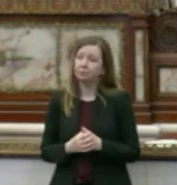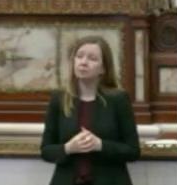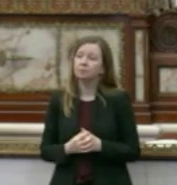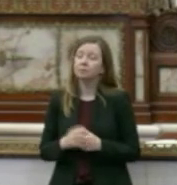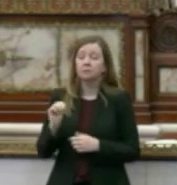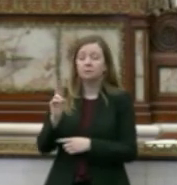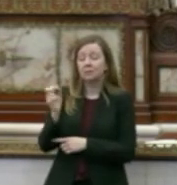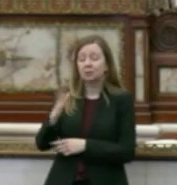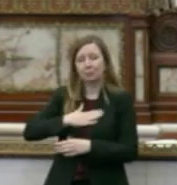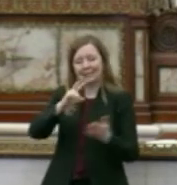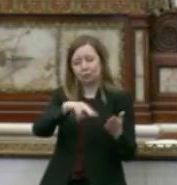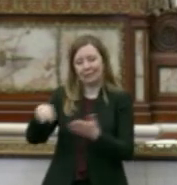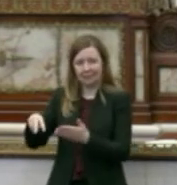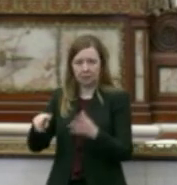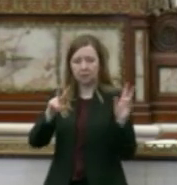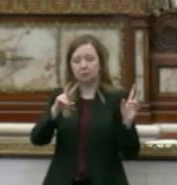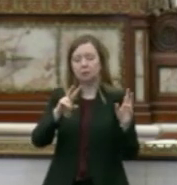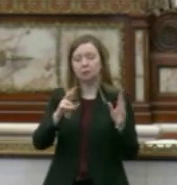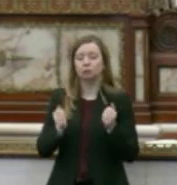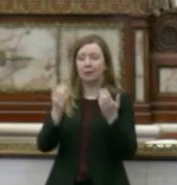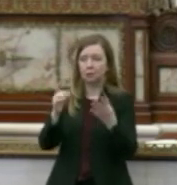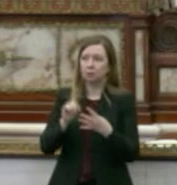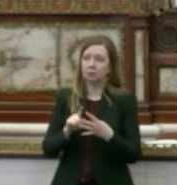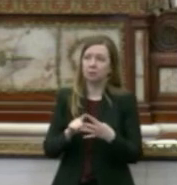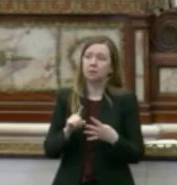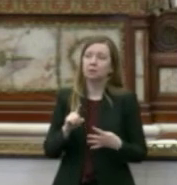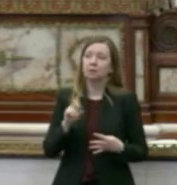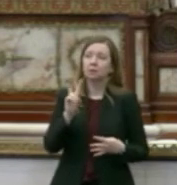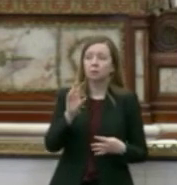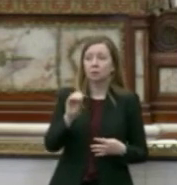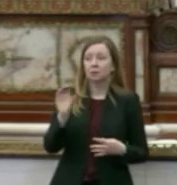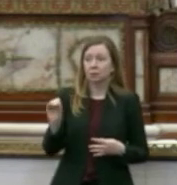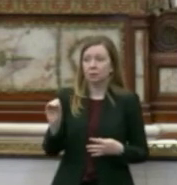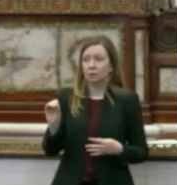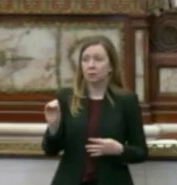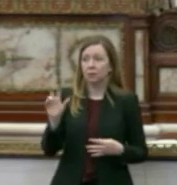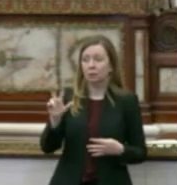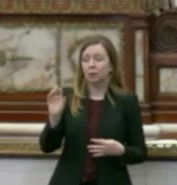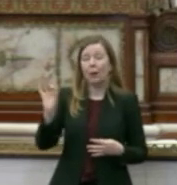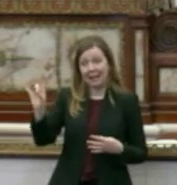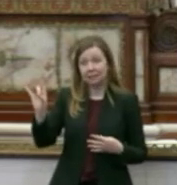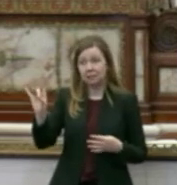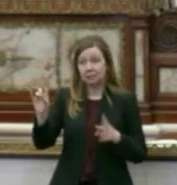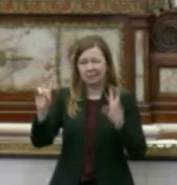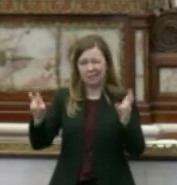Mr. Decker, can you please read the title of Resolution Number 200308?